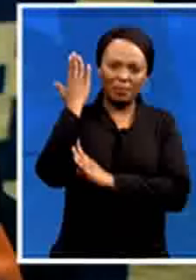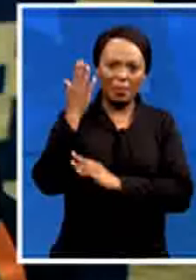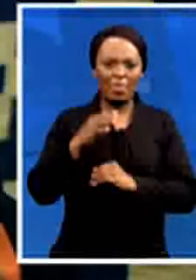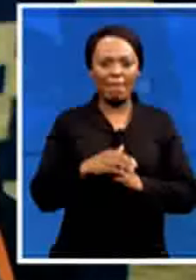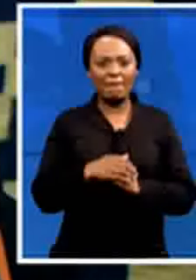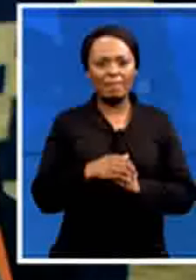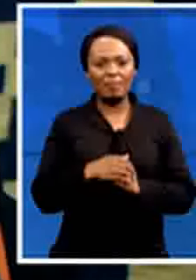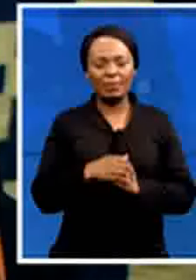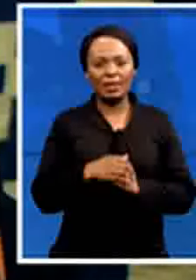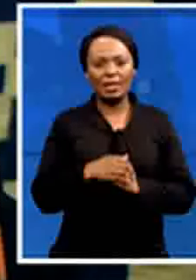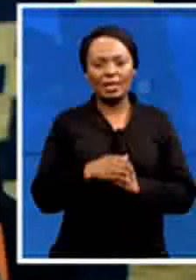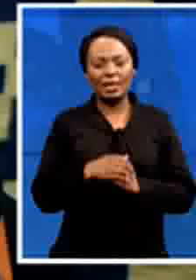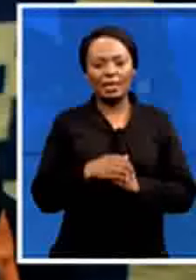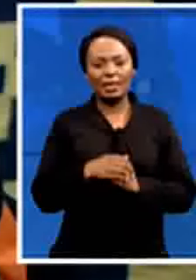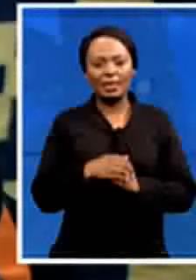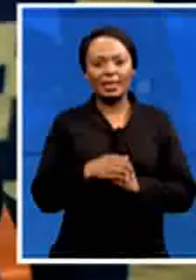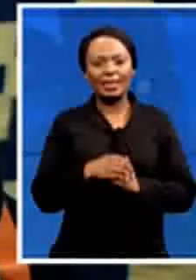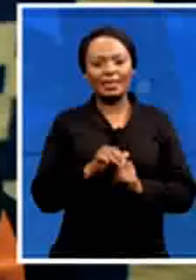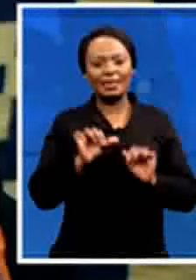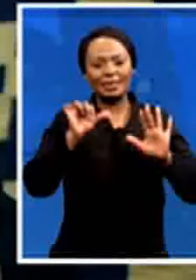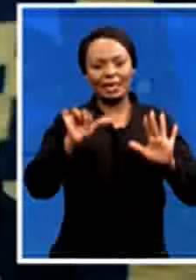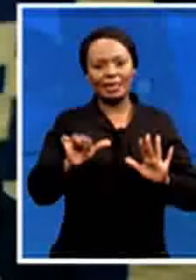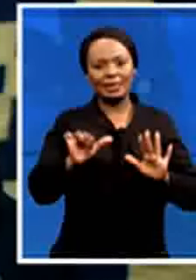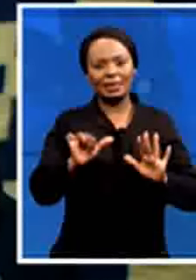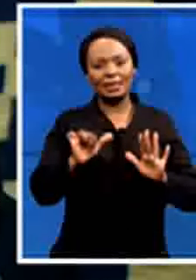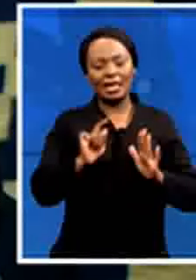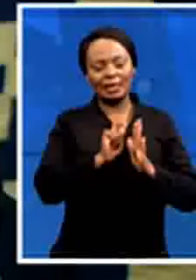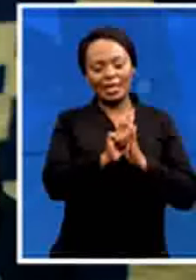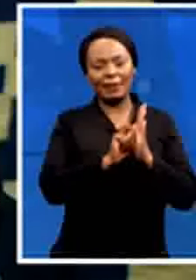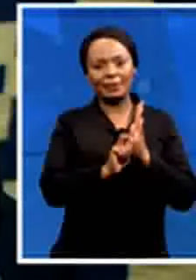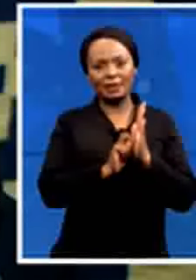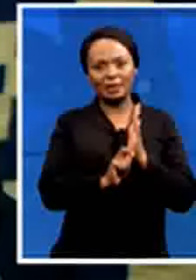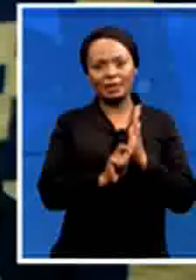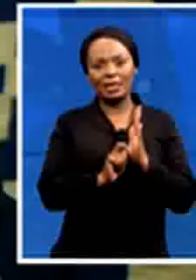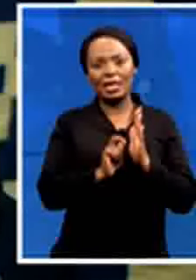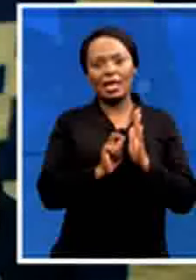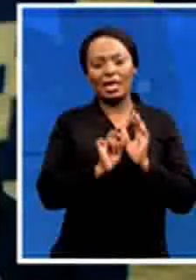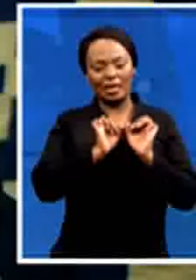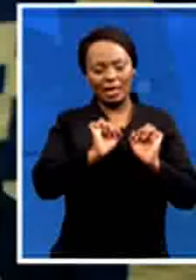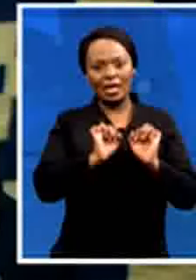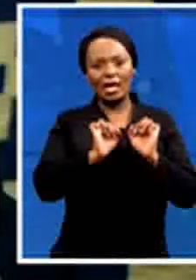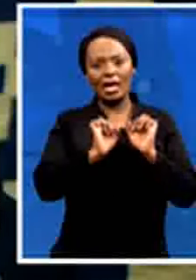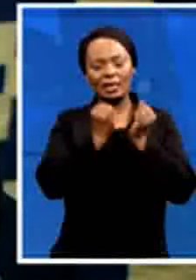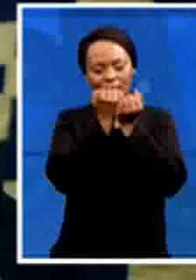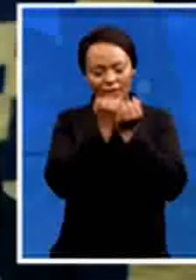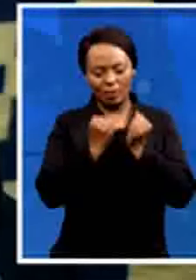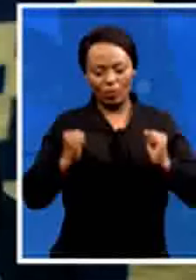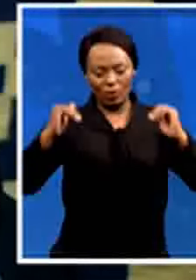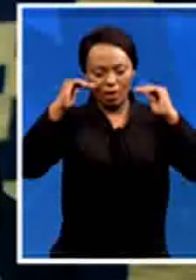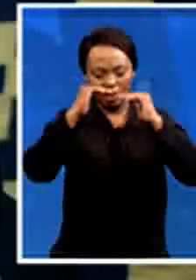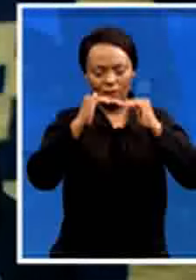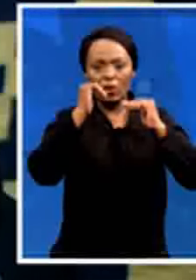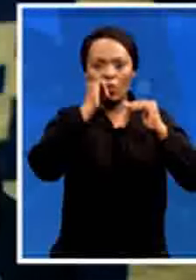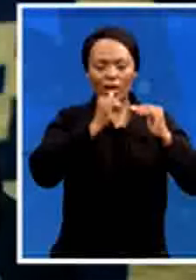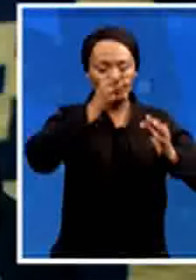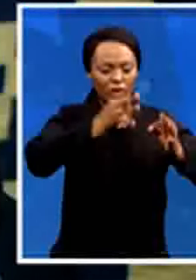of our democracy where the ruling party has brought in the freedom front the national freedom